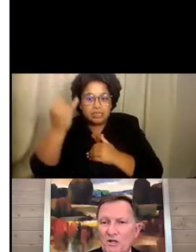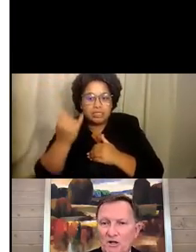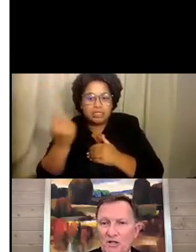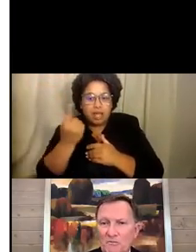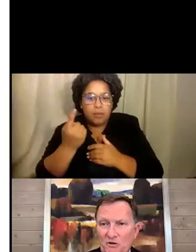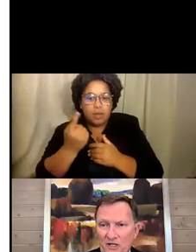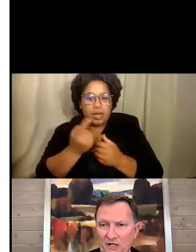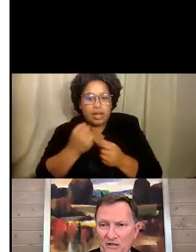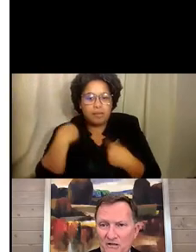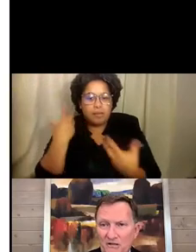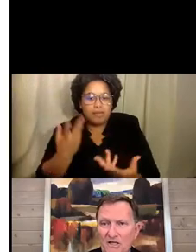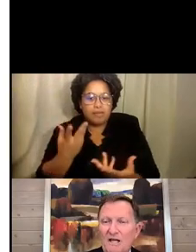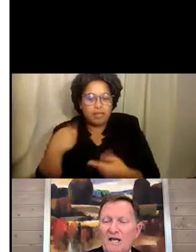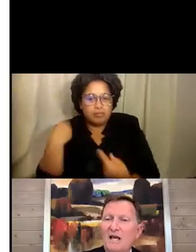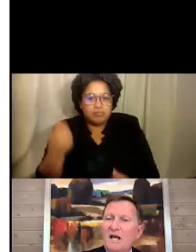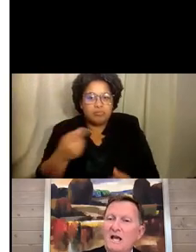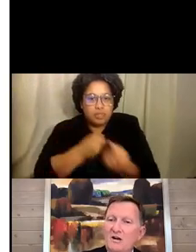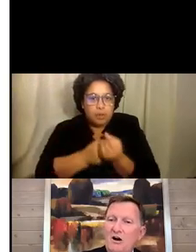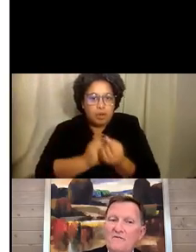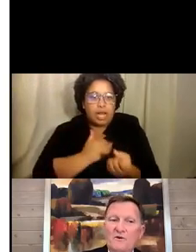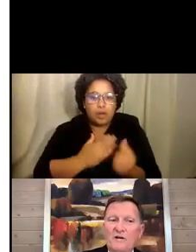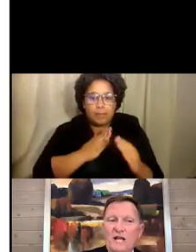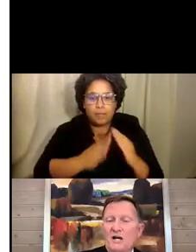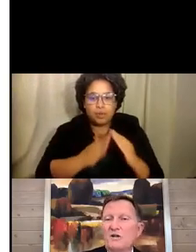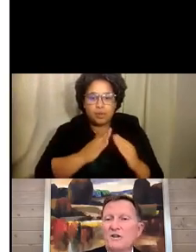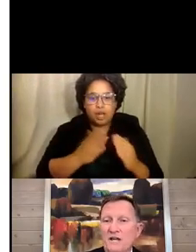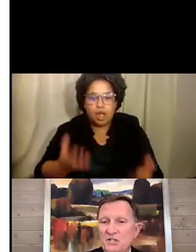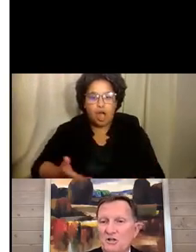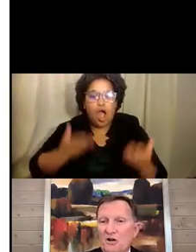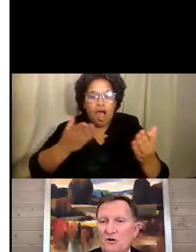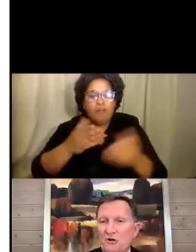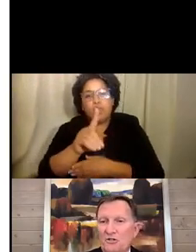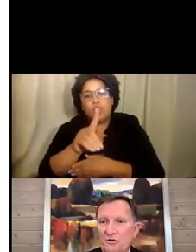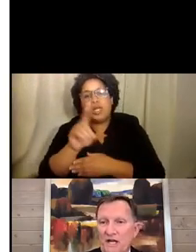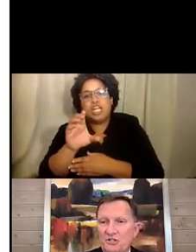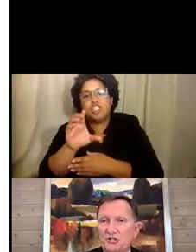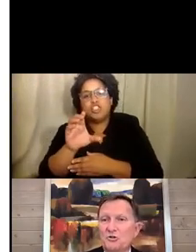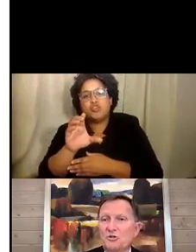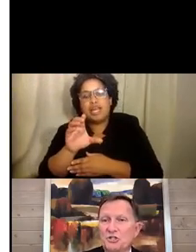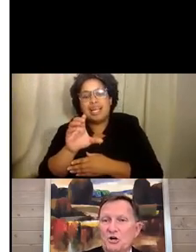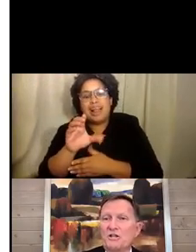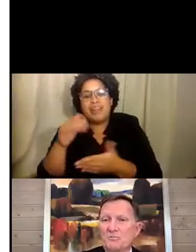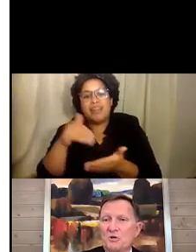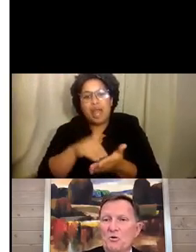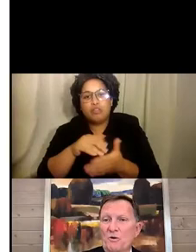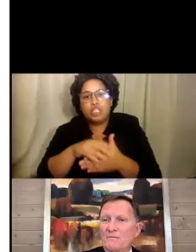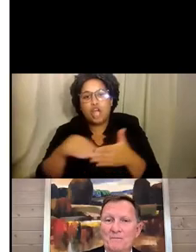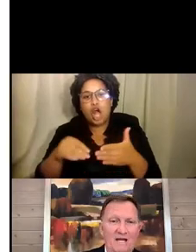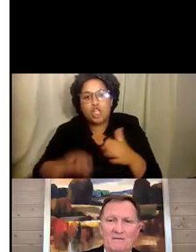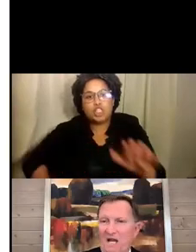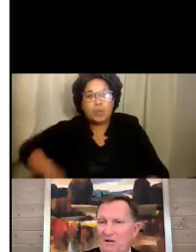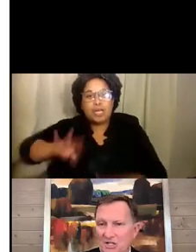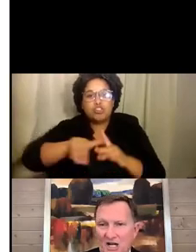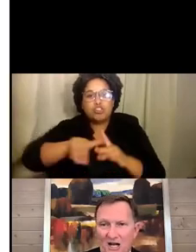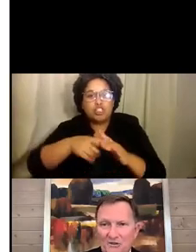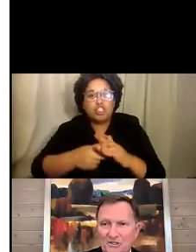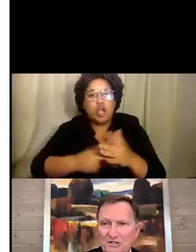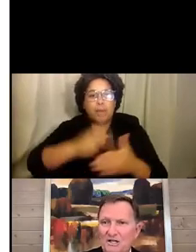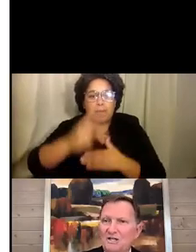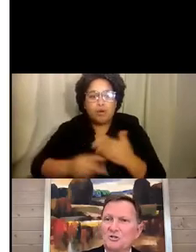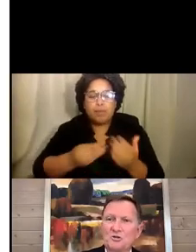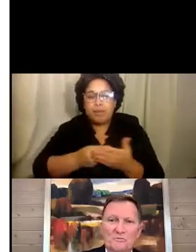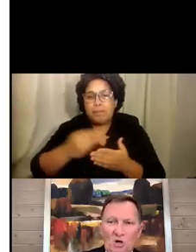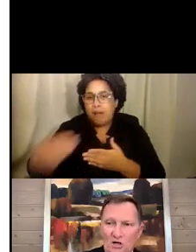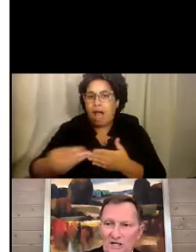supporting our community had offered a $100,000 donation to start the program, to buy the bouncy house,